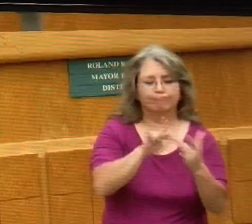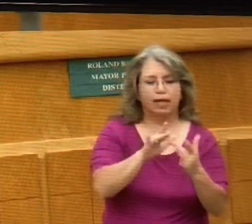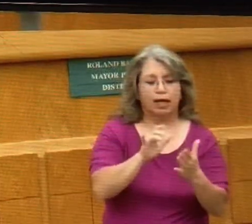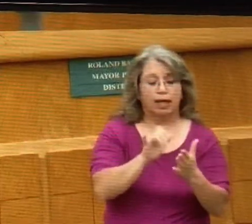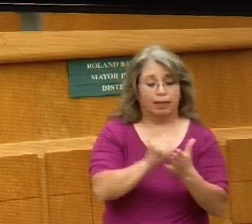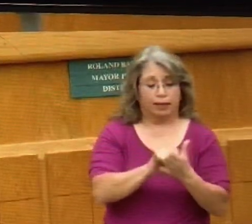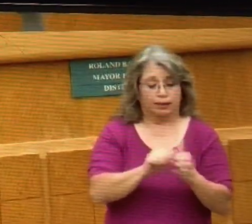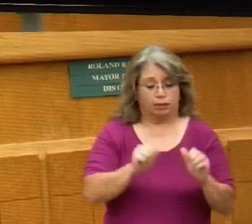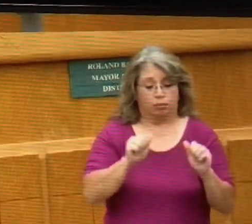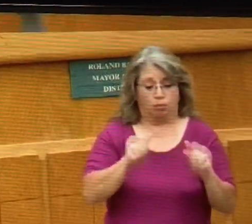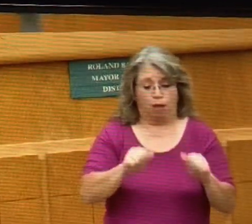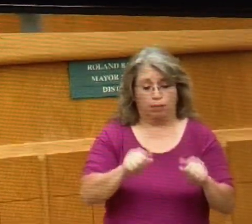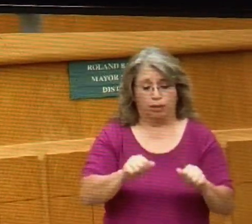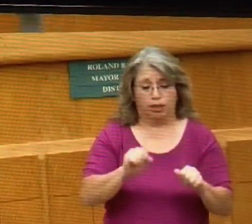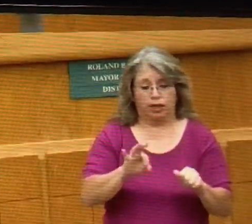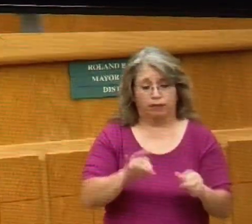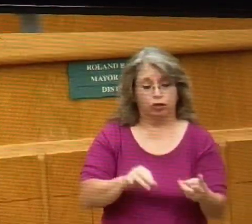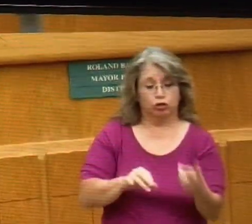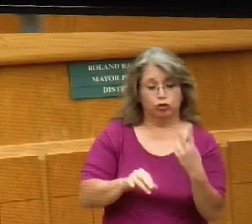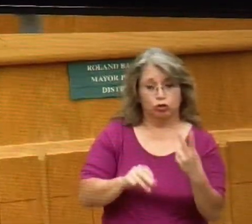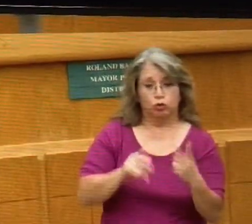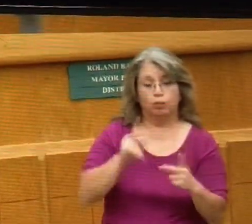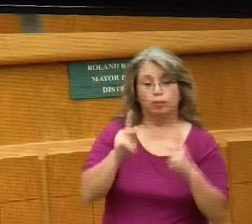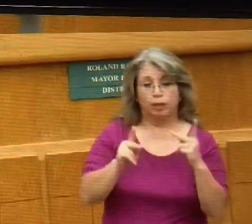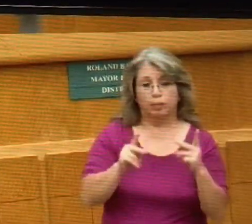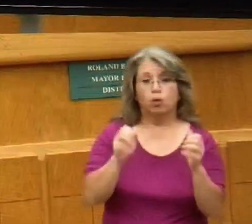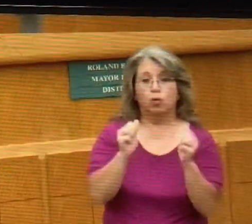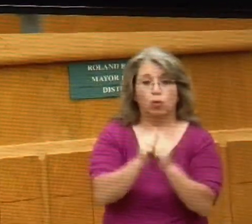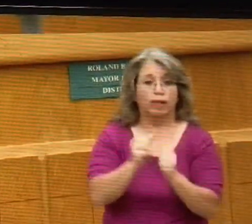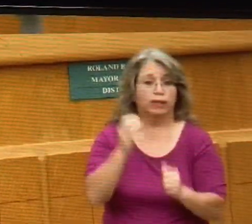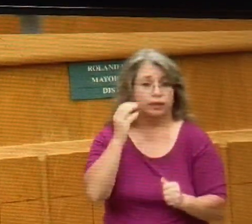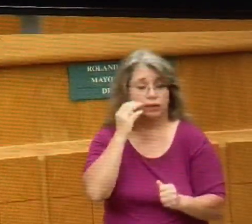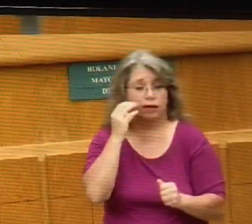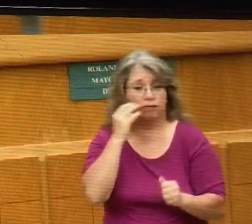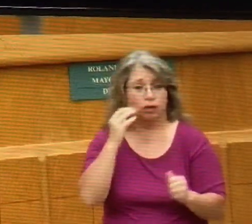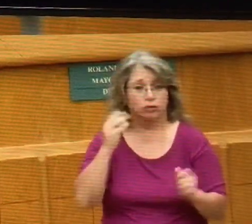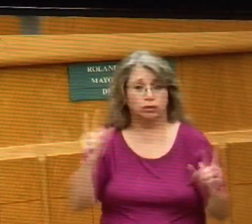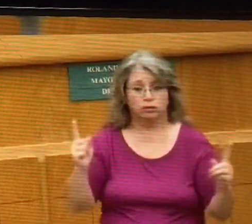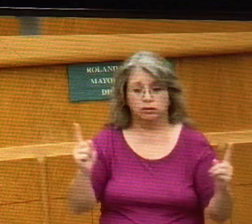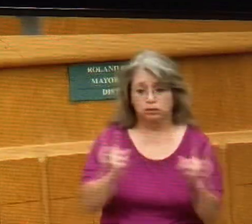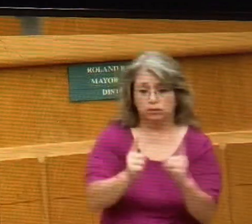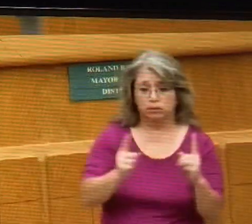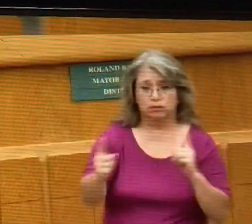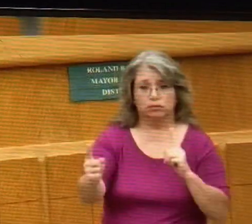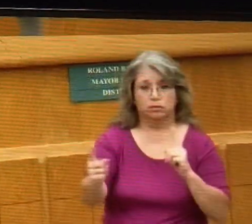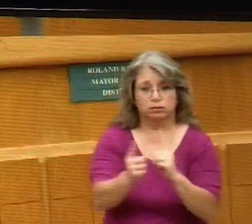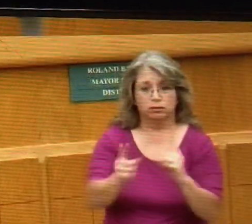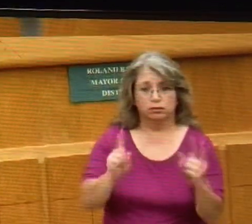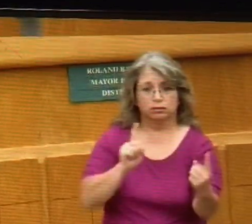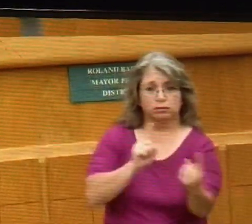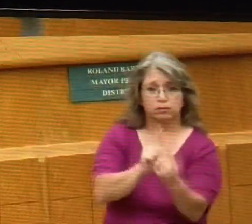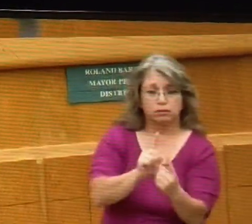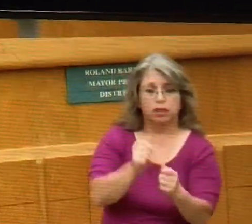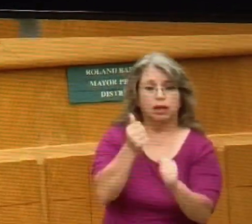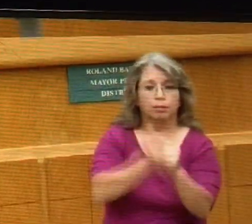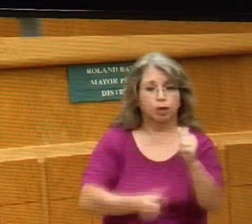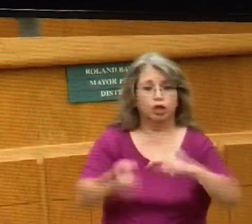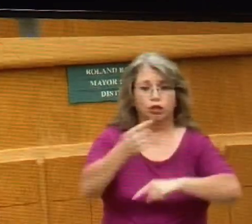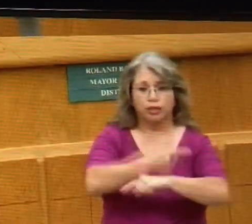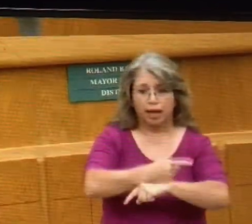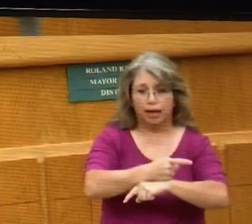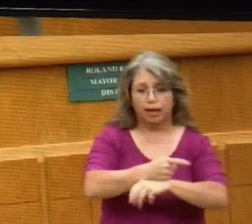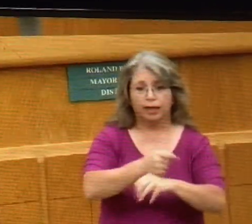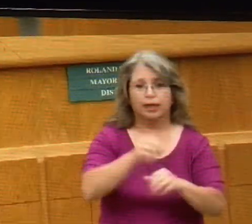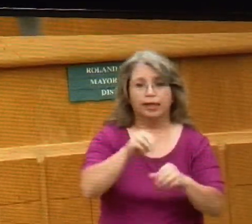contact and the overall probability of that happening per kilometer squared per day in Nueces